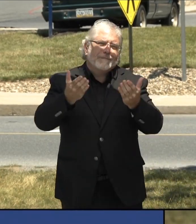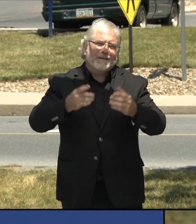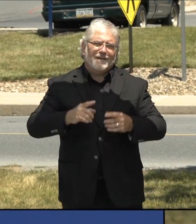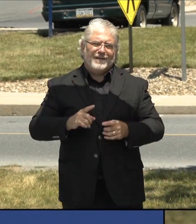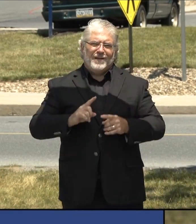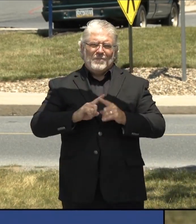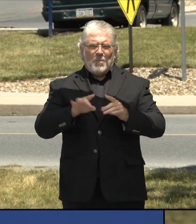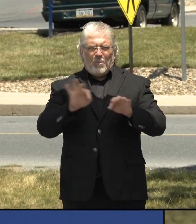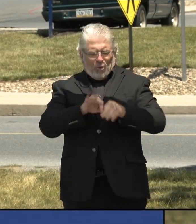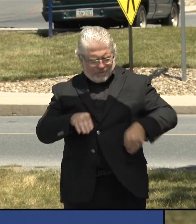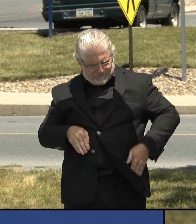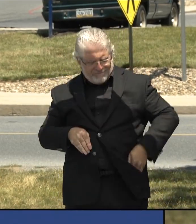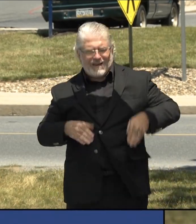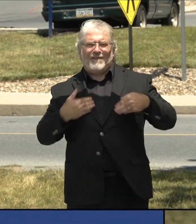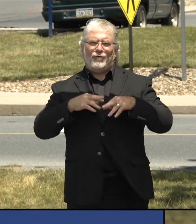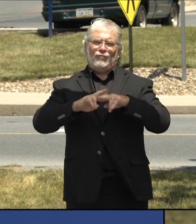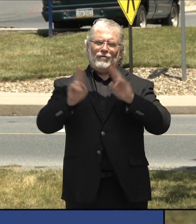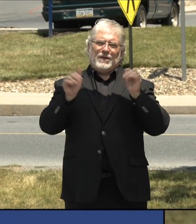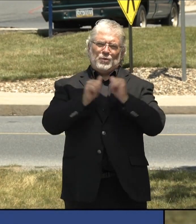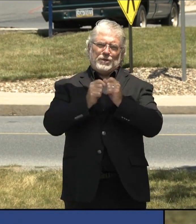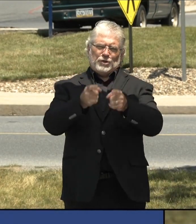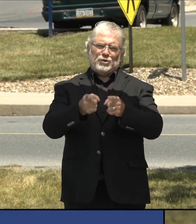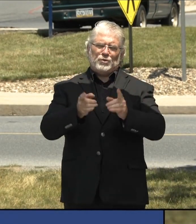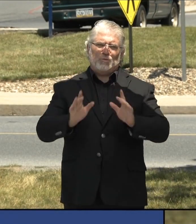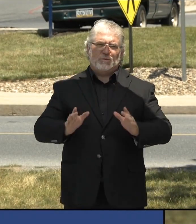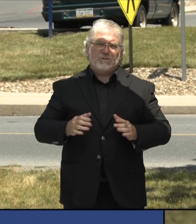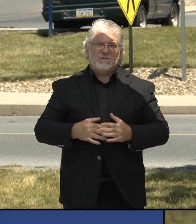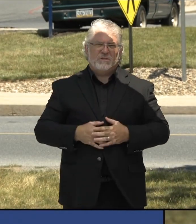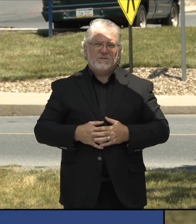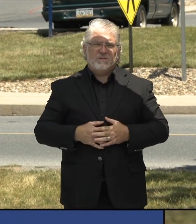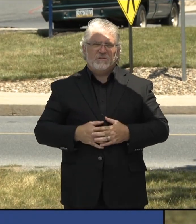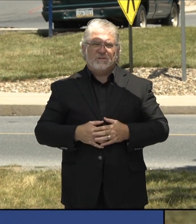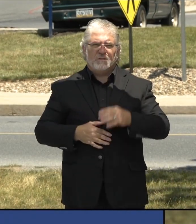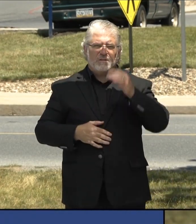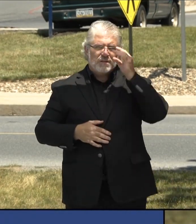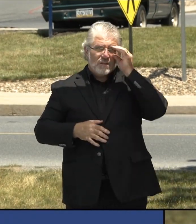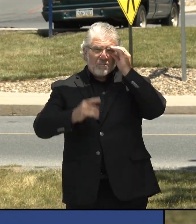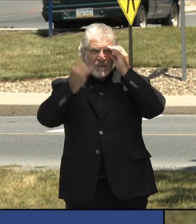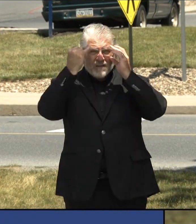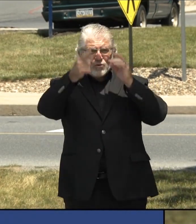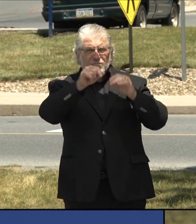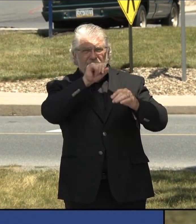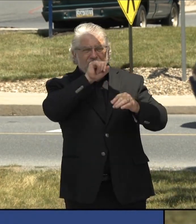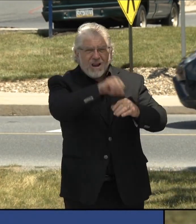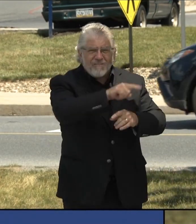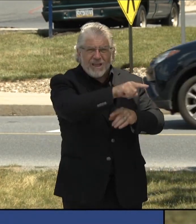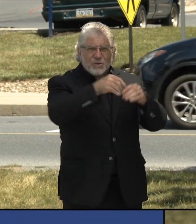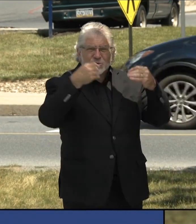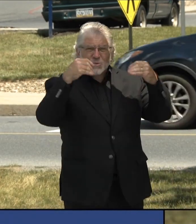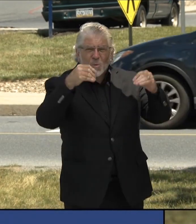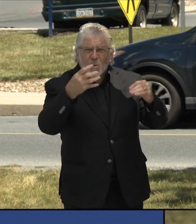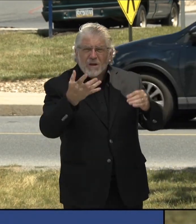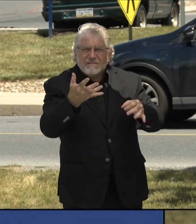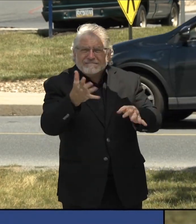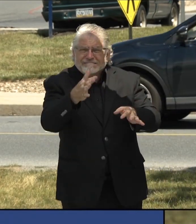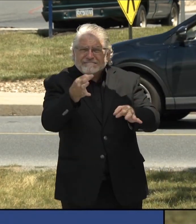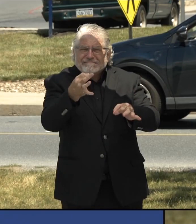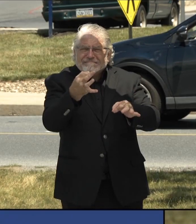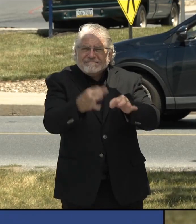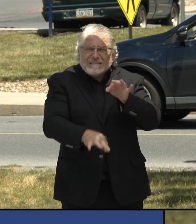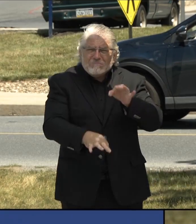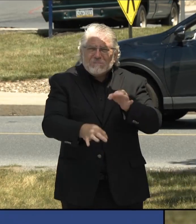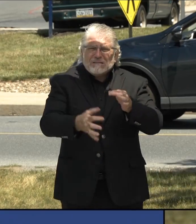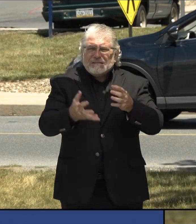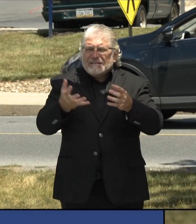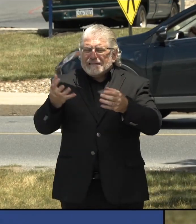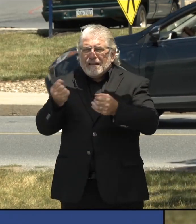get an extra one, they could hand it to you. And we would love the stores if they have, you they have inexpensive cloth masks or the other type of